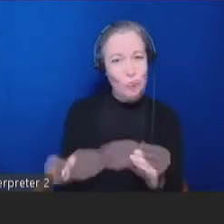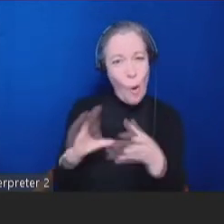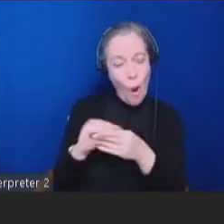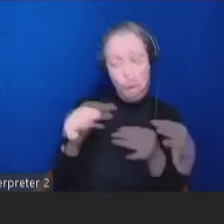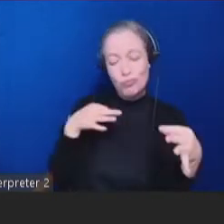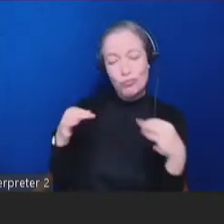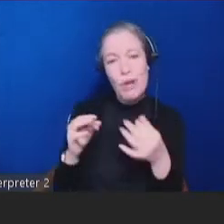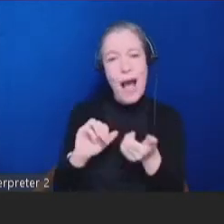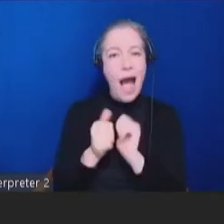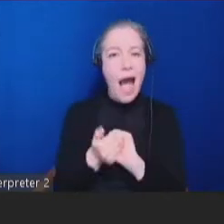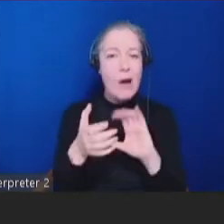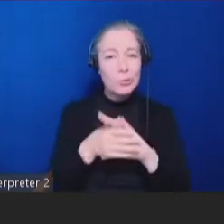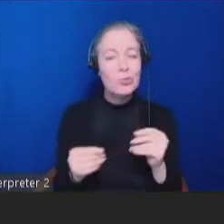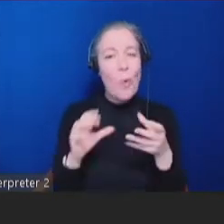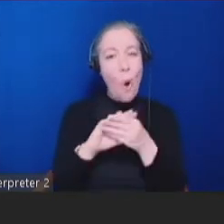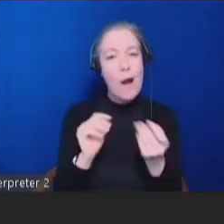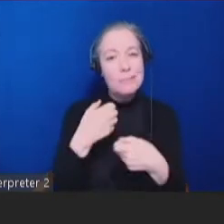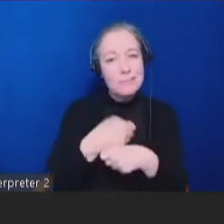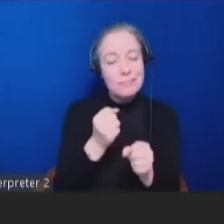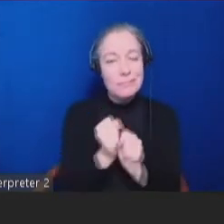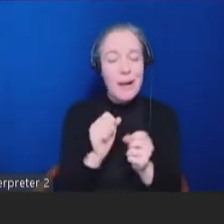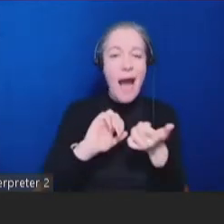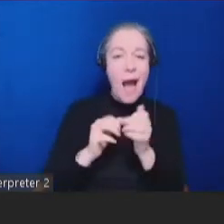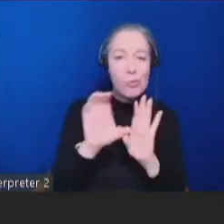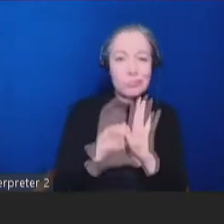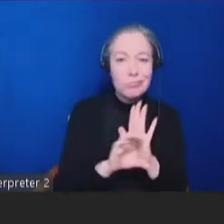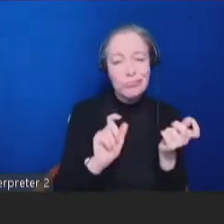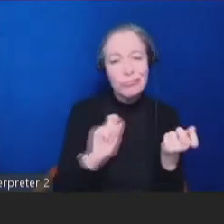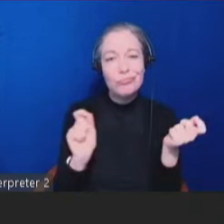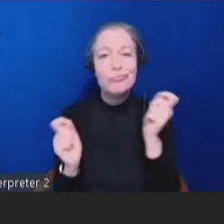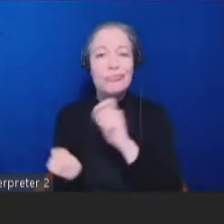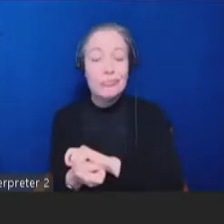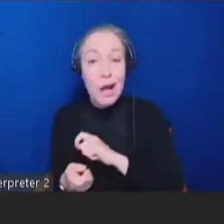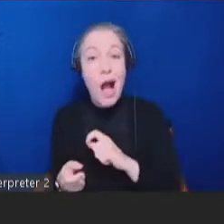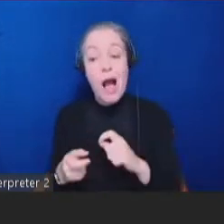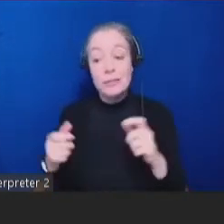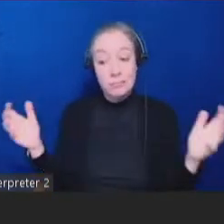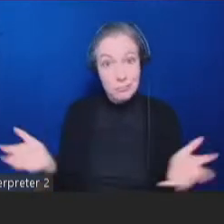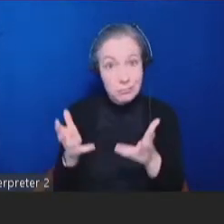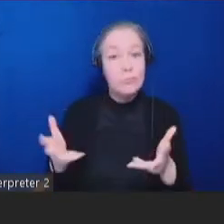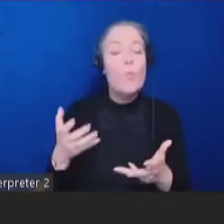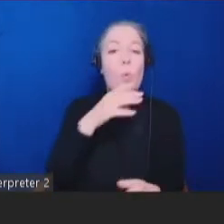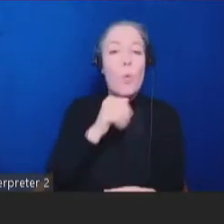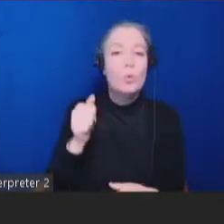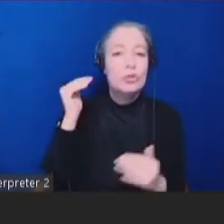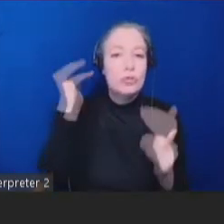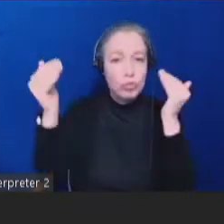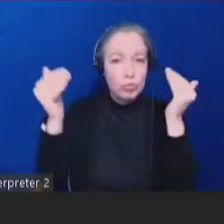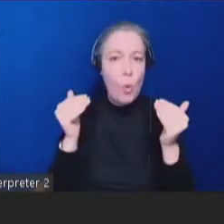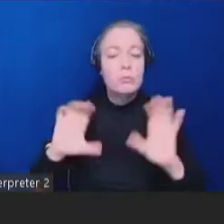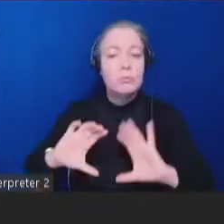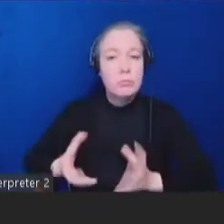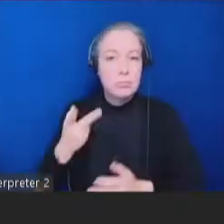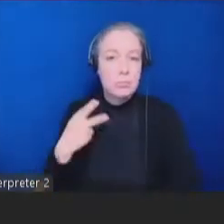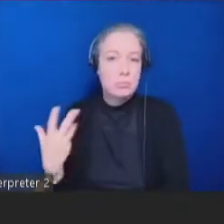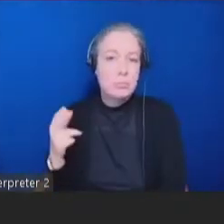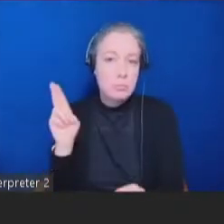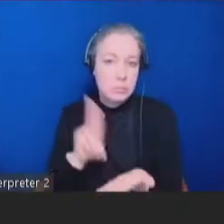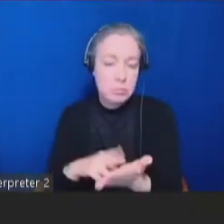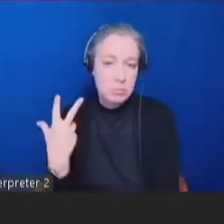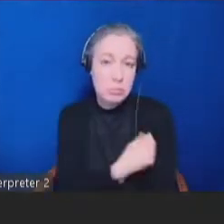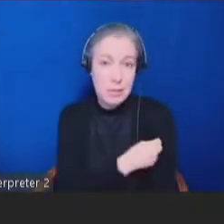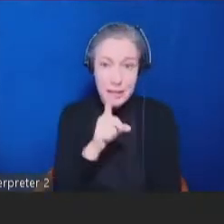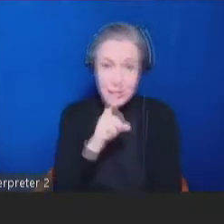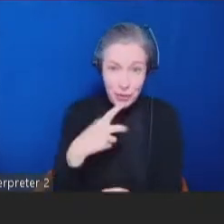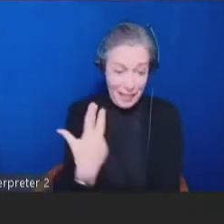how they changed over time. The social engagement encouraged the older adult population to sign up for vaccines. The clinic actually ran out because they